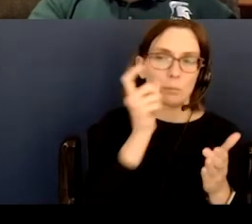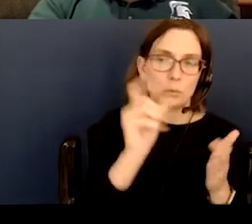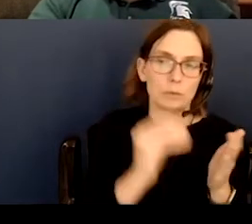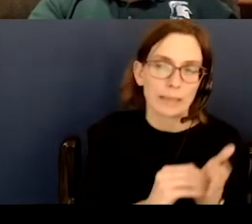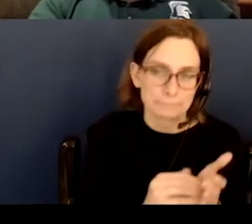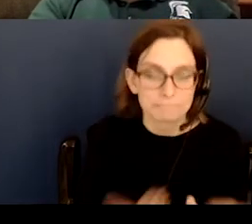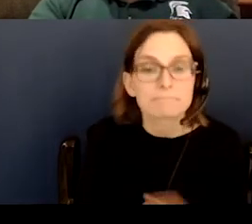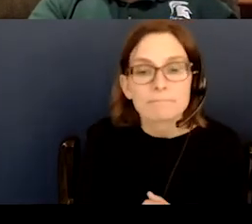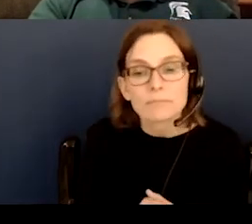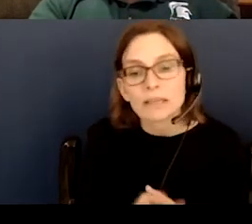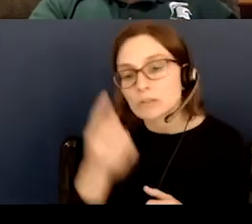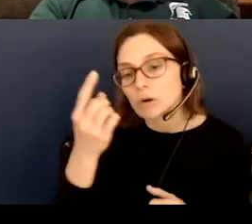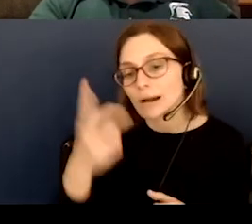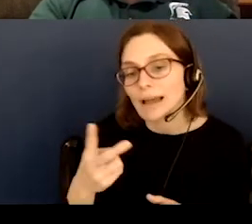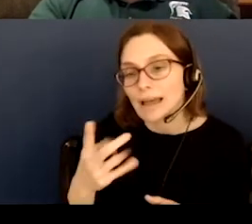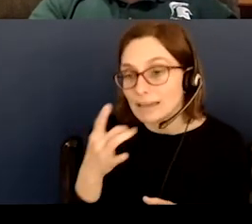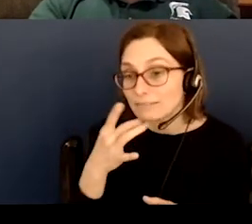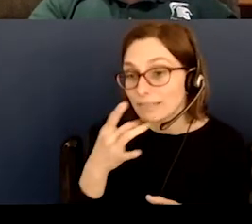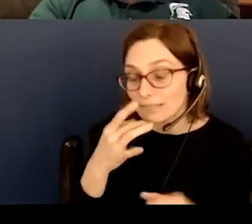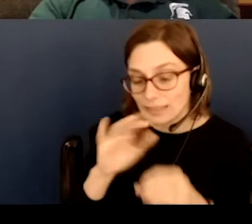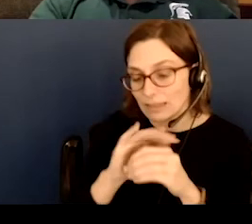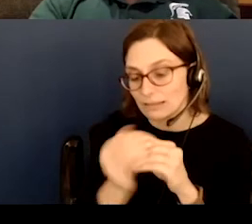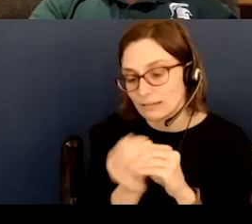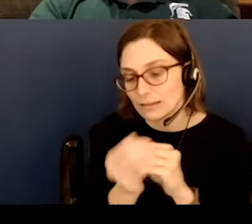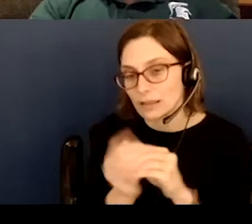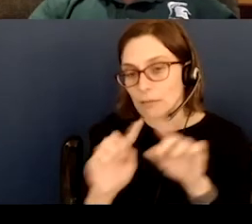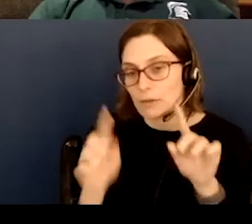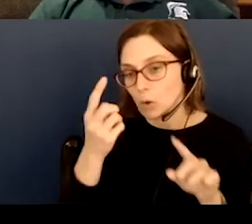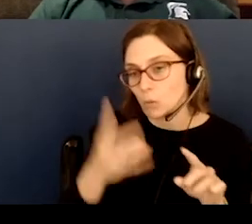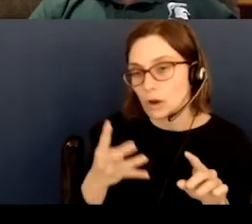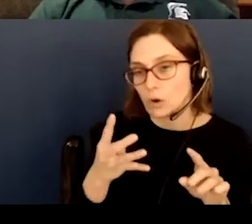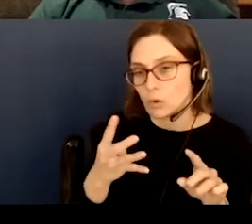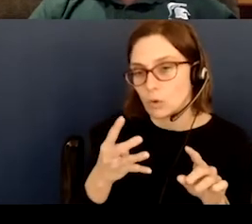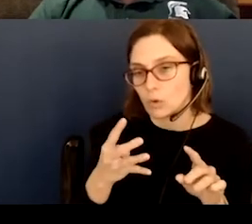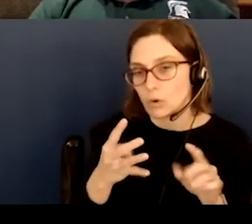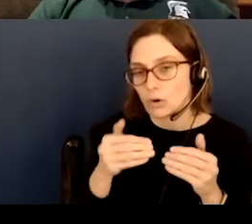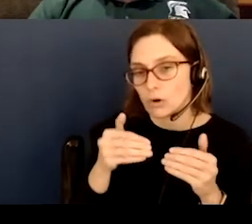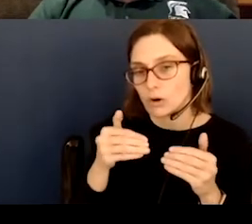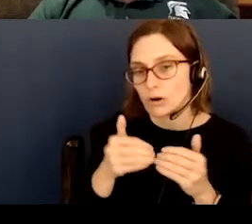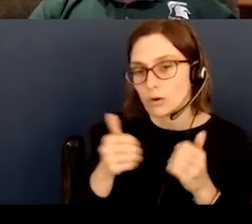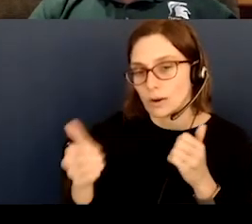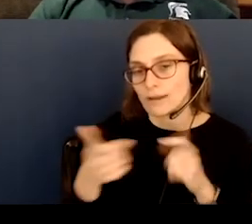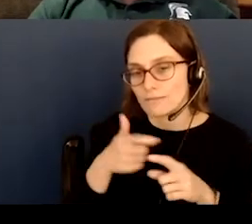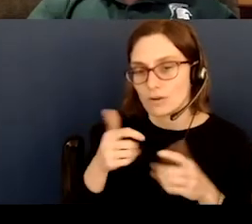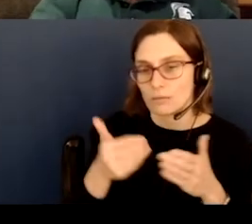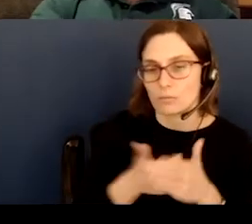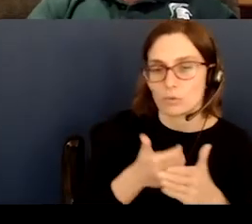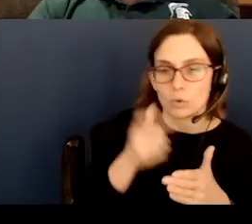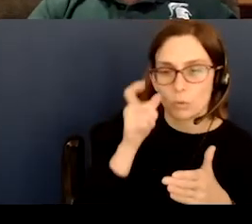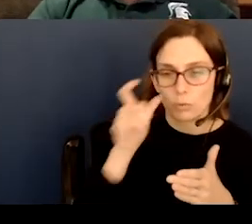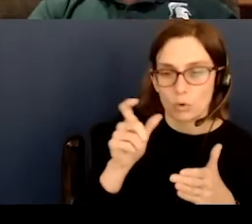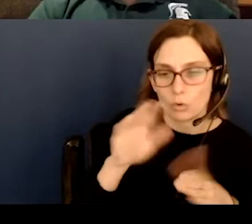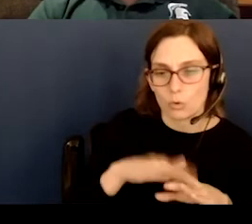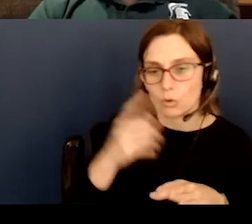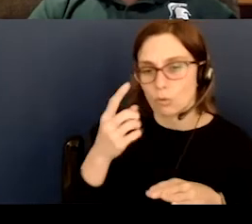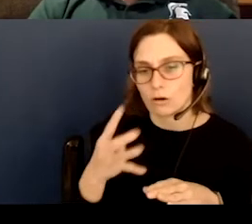half lit, from our perspective, but it's a quarter way away from new moon, or a quarter way on the way to